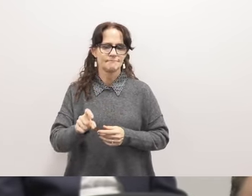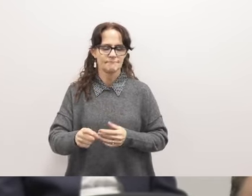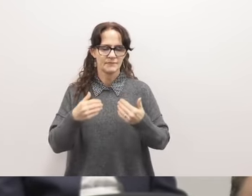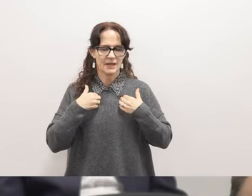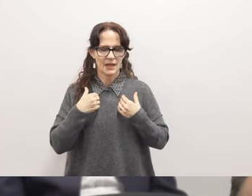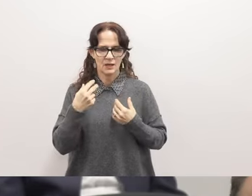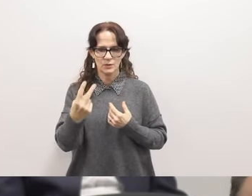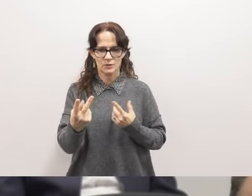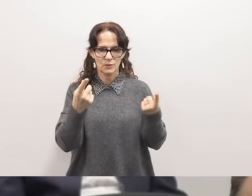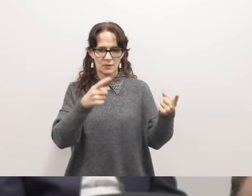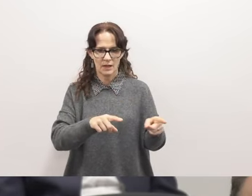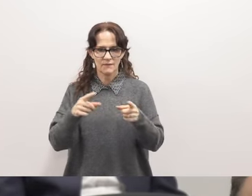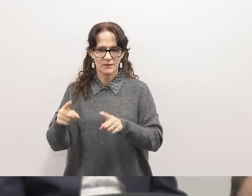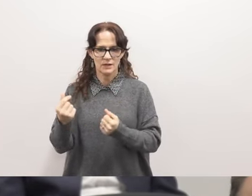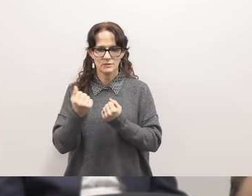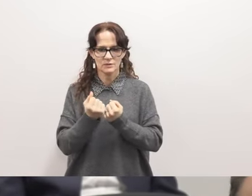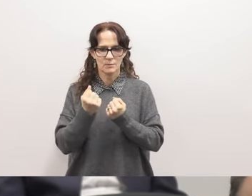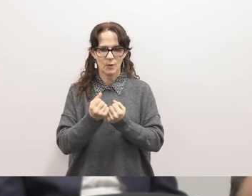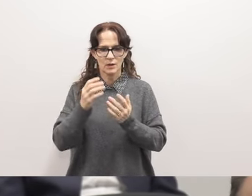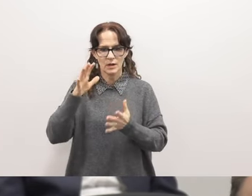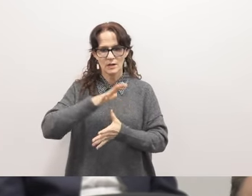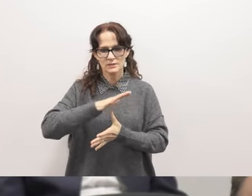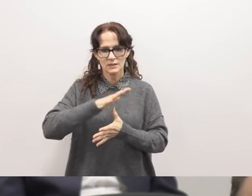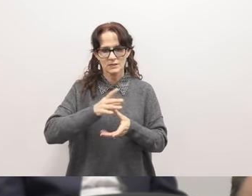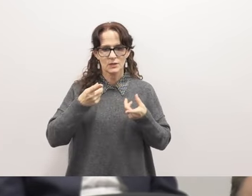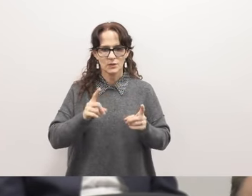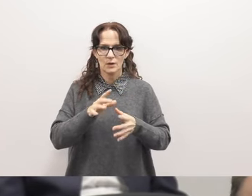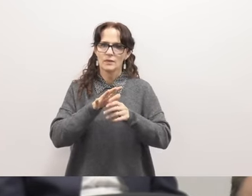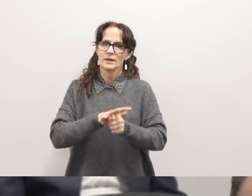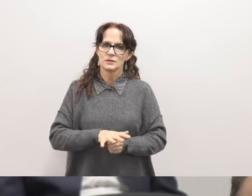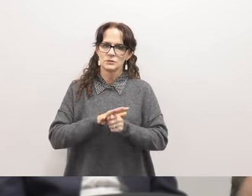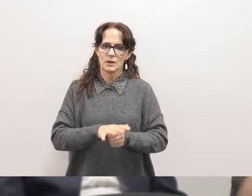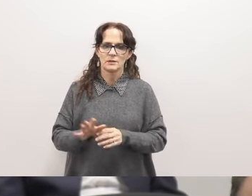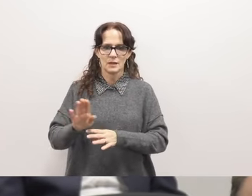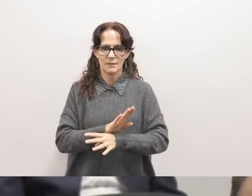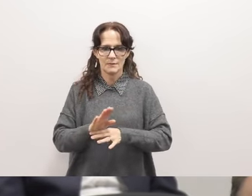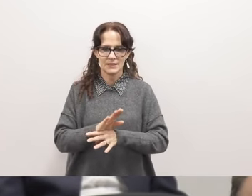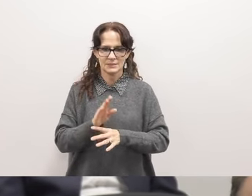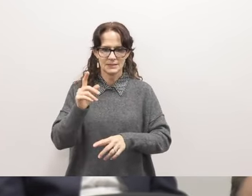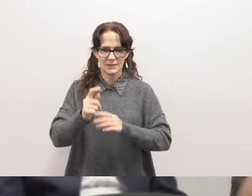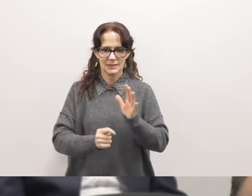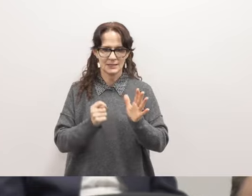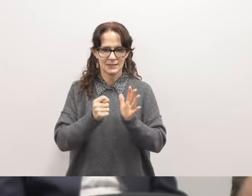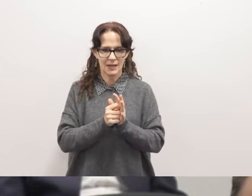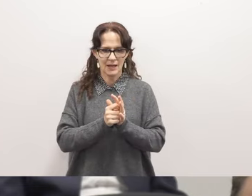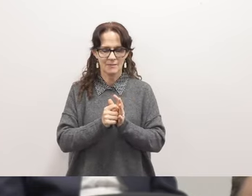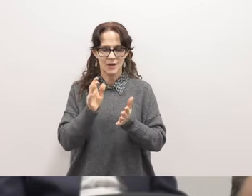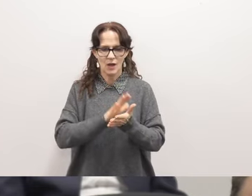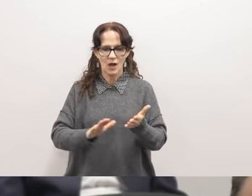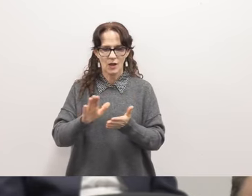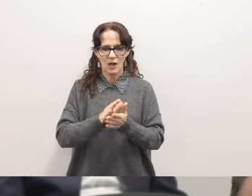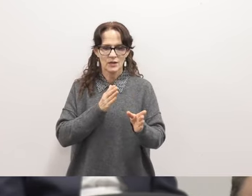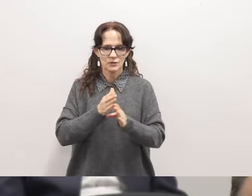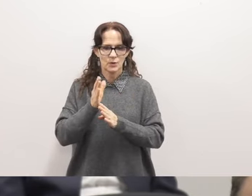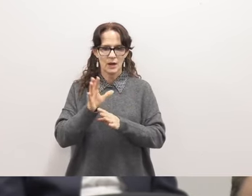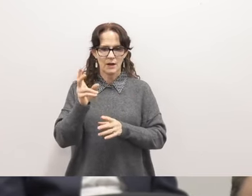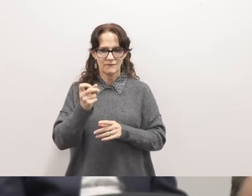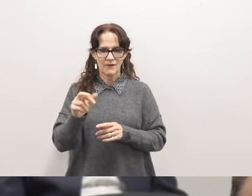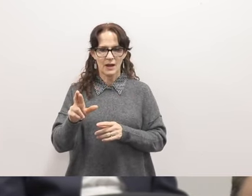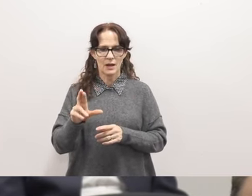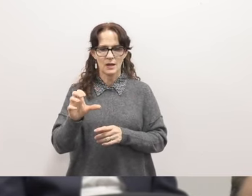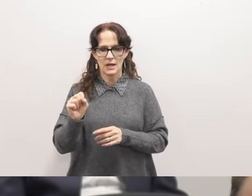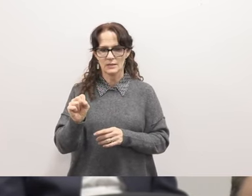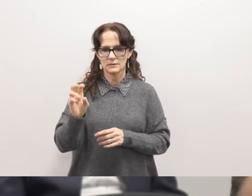had two events to support our seniors during this stressful and busy time the college and career fair and the swarm